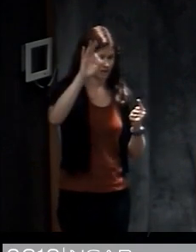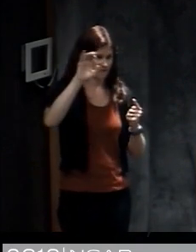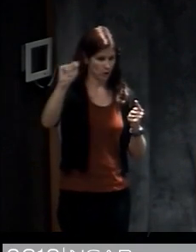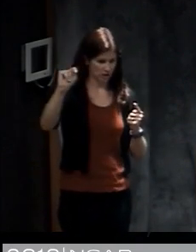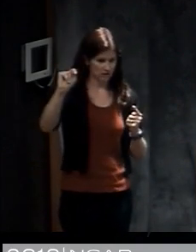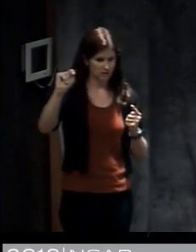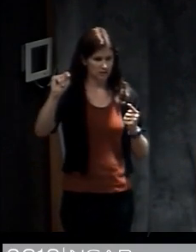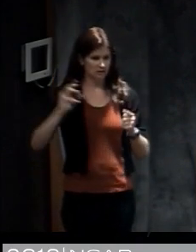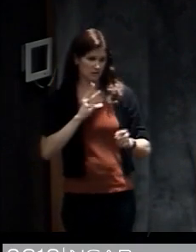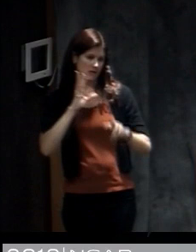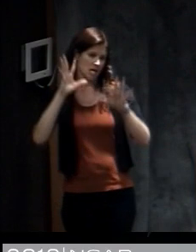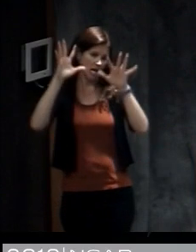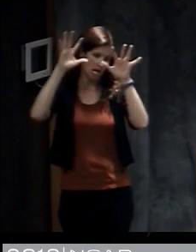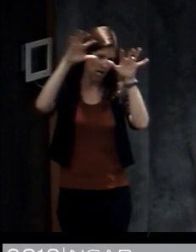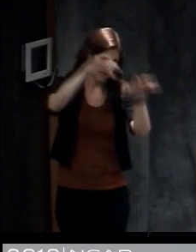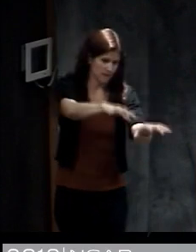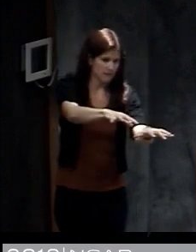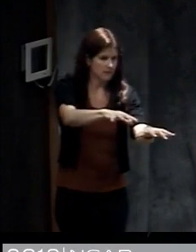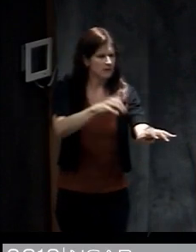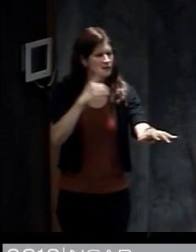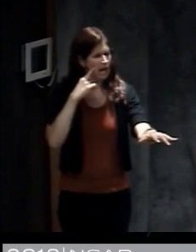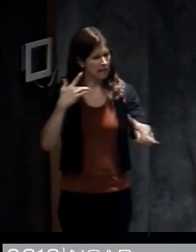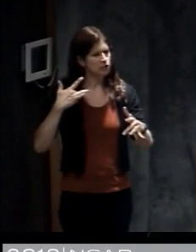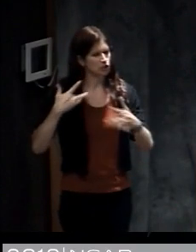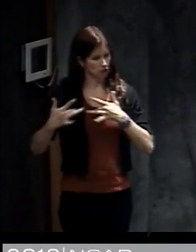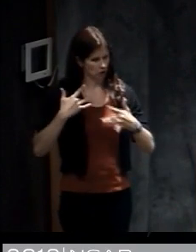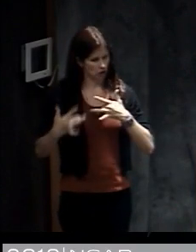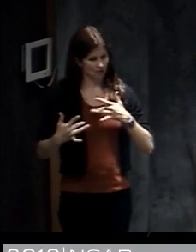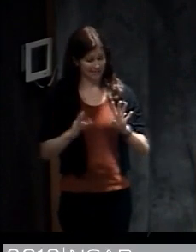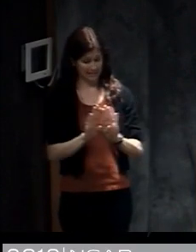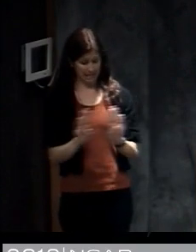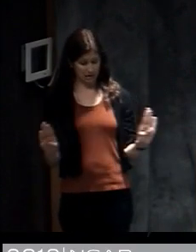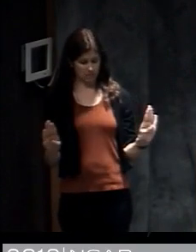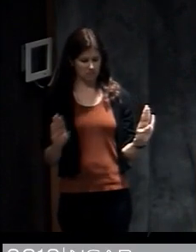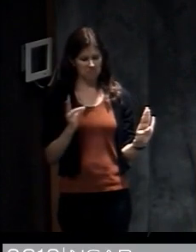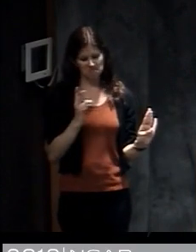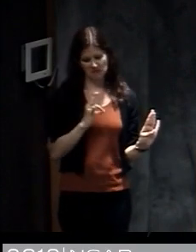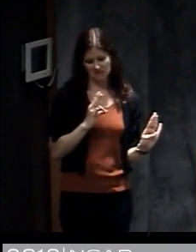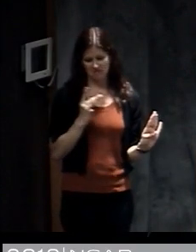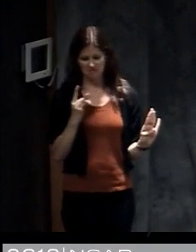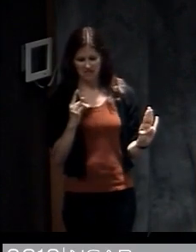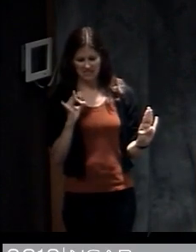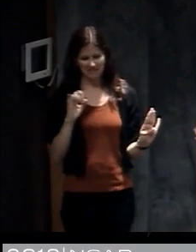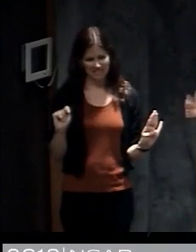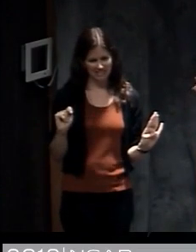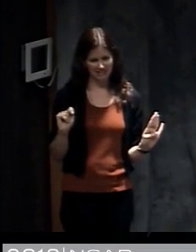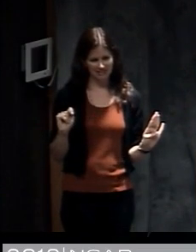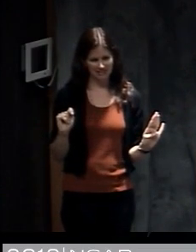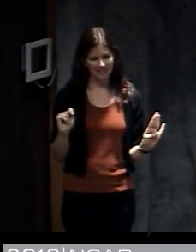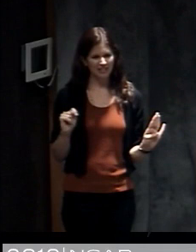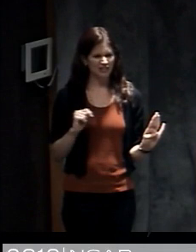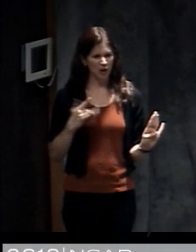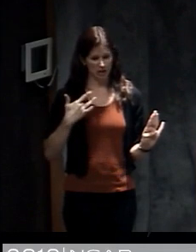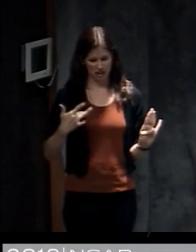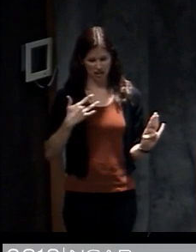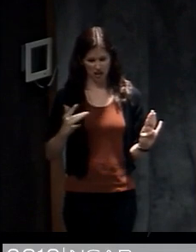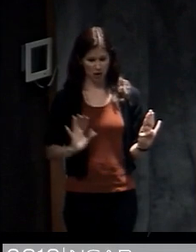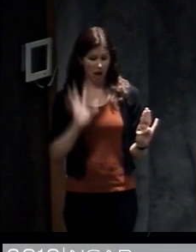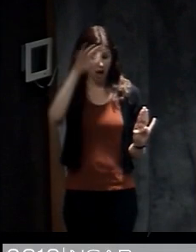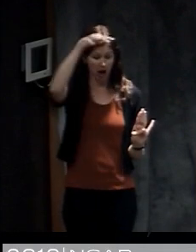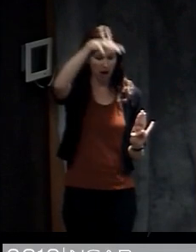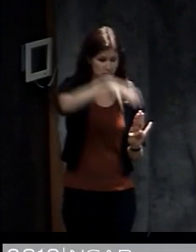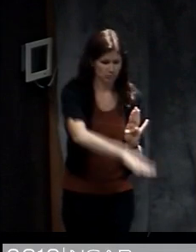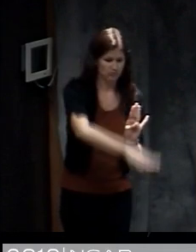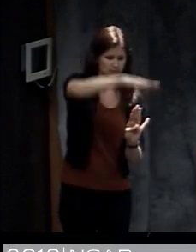Galveston, Texas area. And this was a big concern because the seawall is 17 or 18 feet high. And so they were concerned that the water would go over the seawall and flood